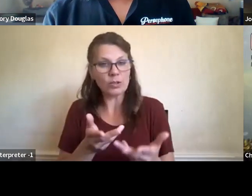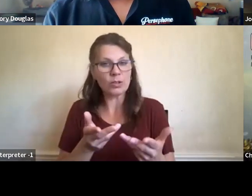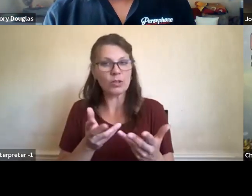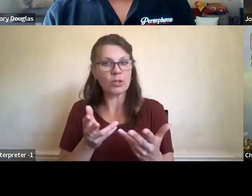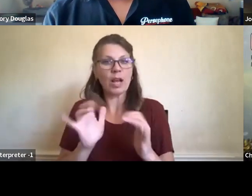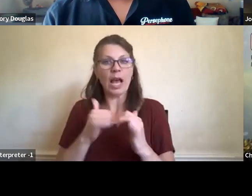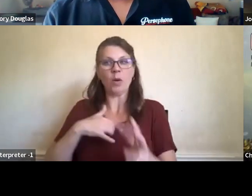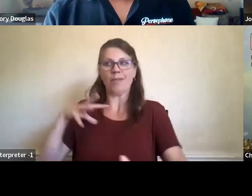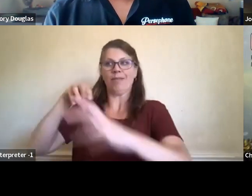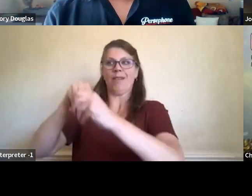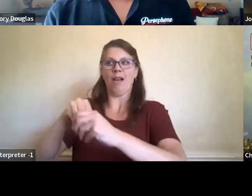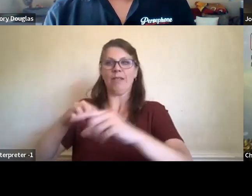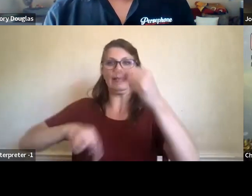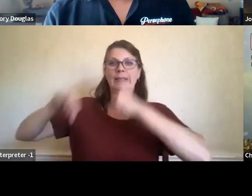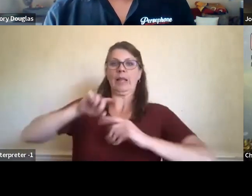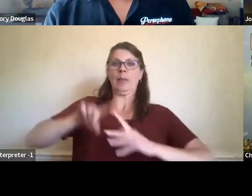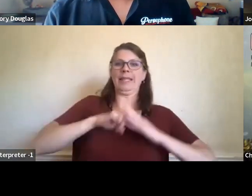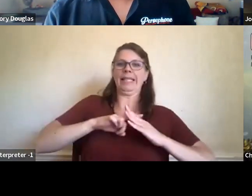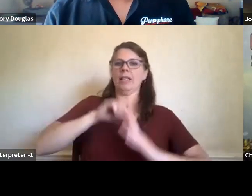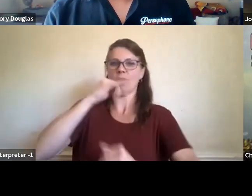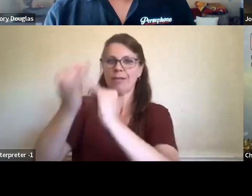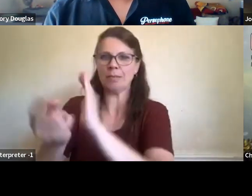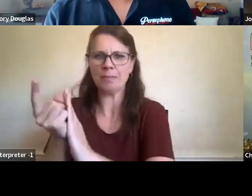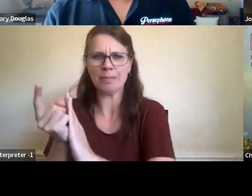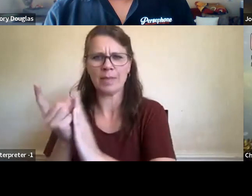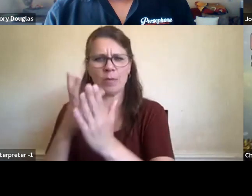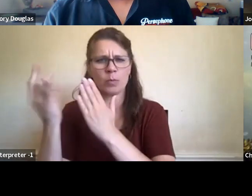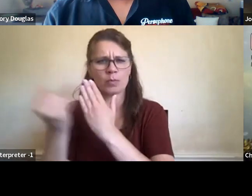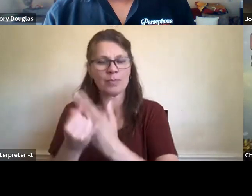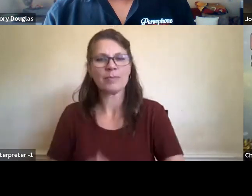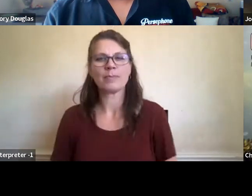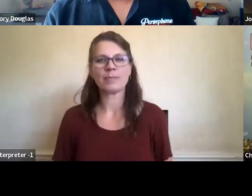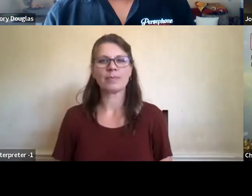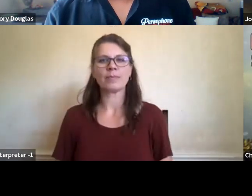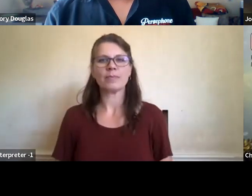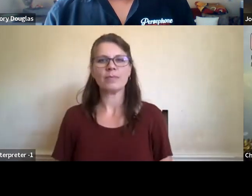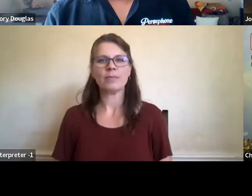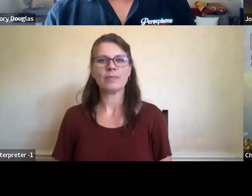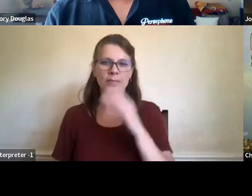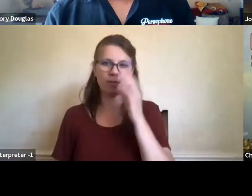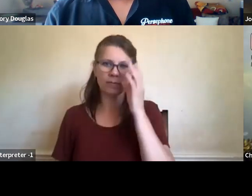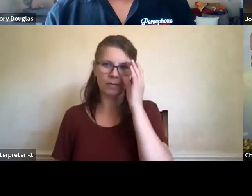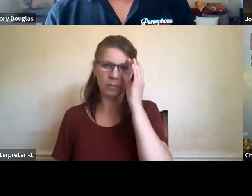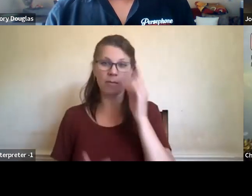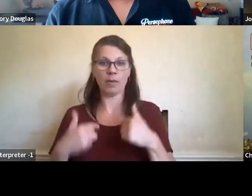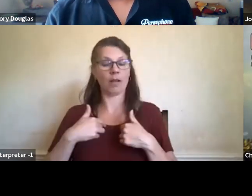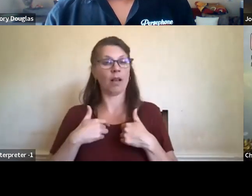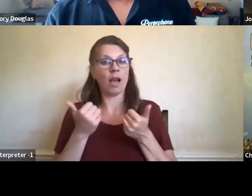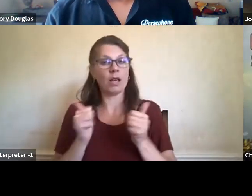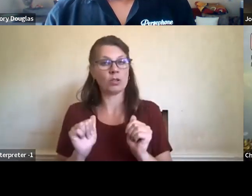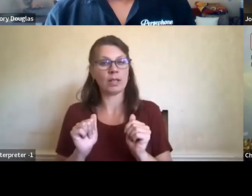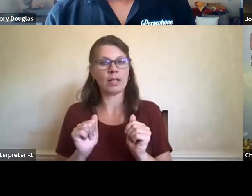I, I, try and make sure that I come in, in, in, with most, most projects as a